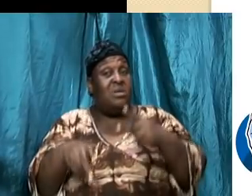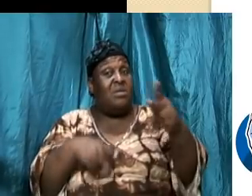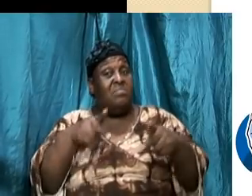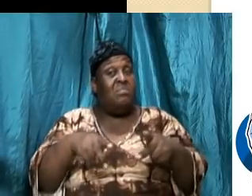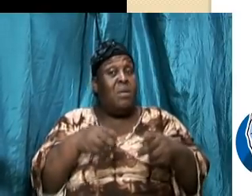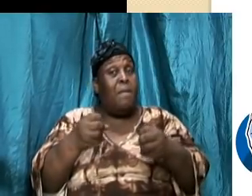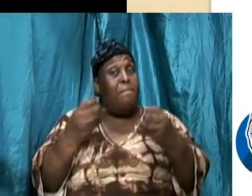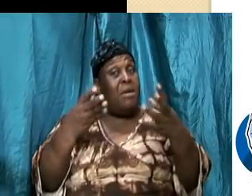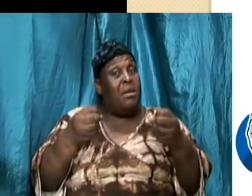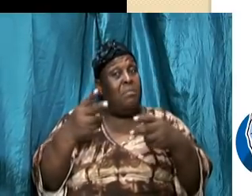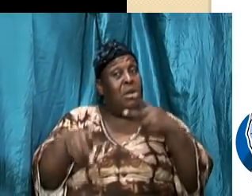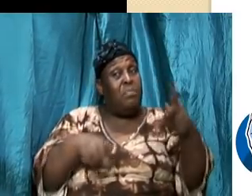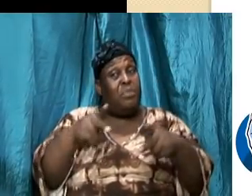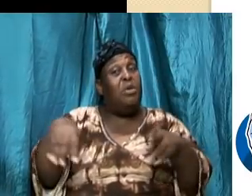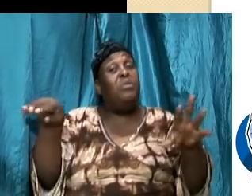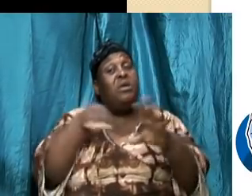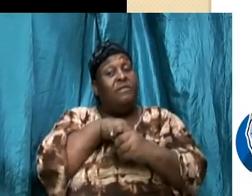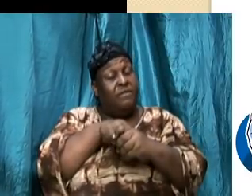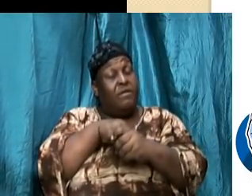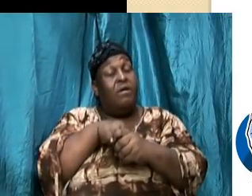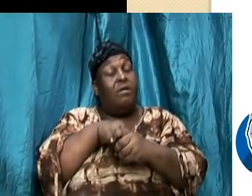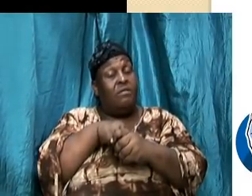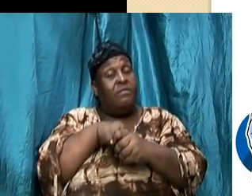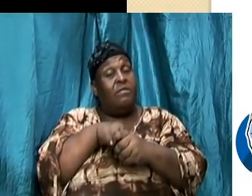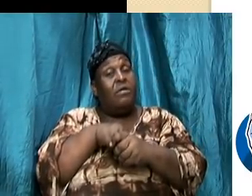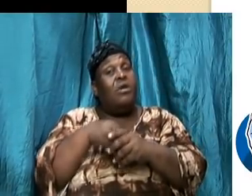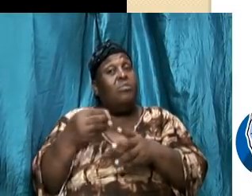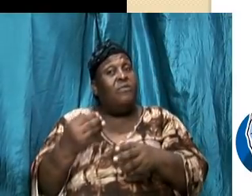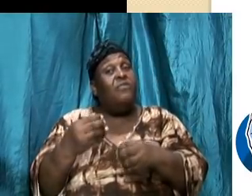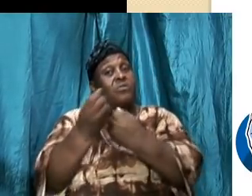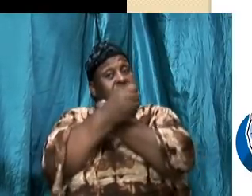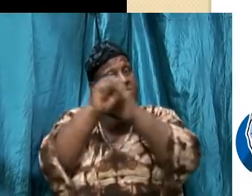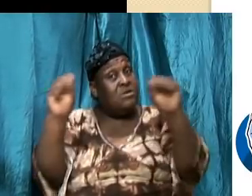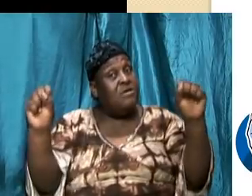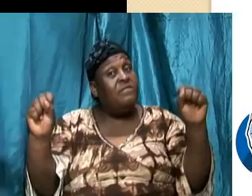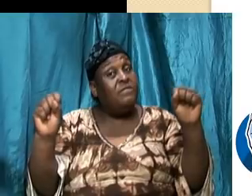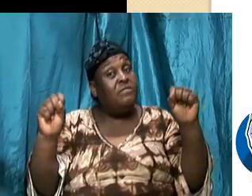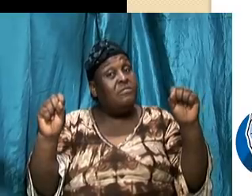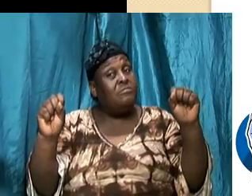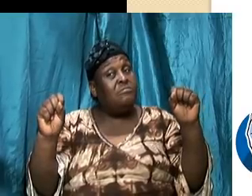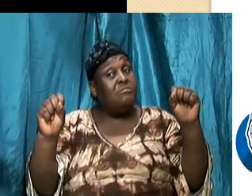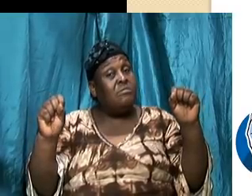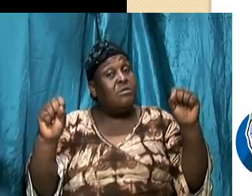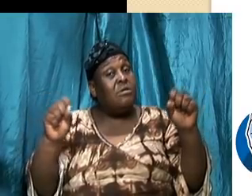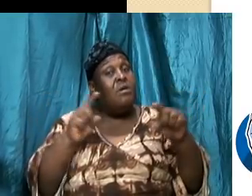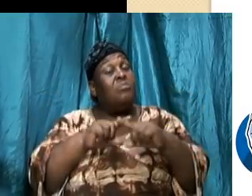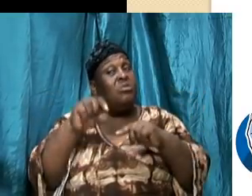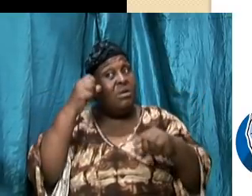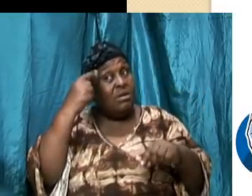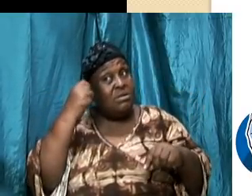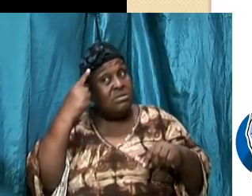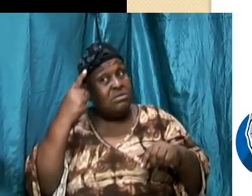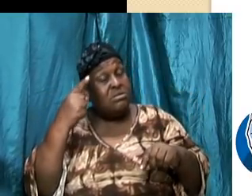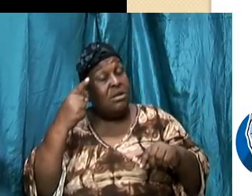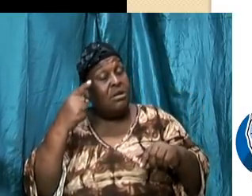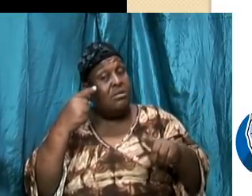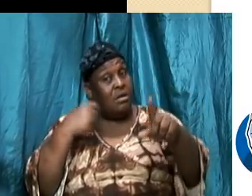were involved in before they got saved but understand me no sins